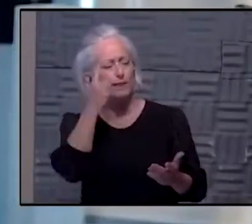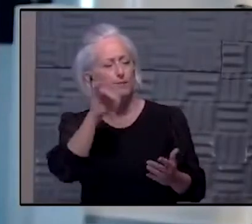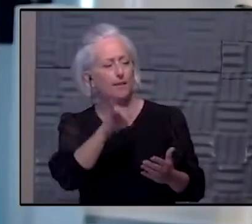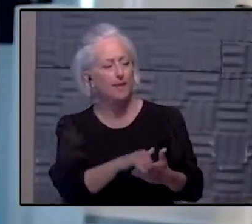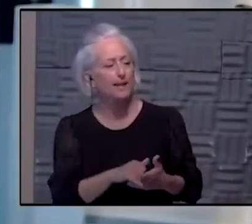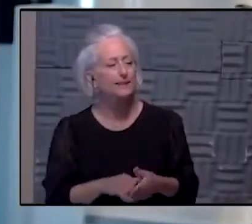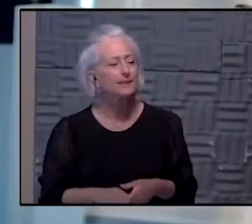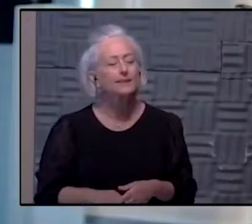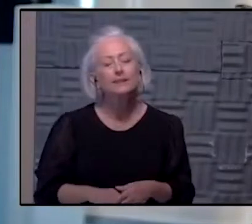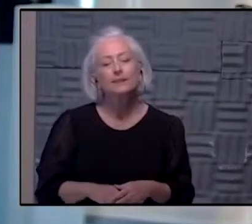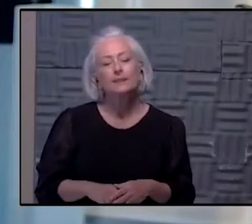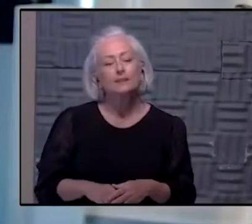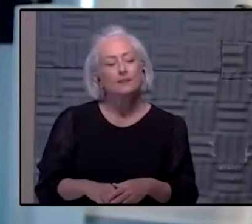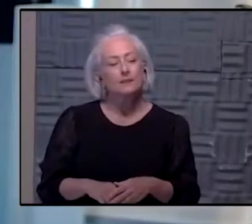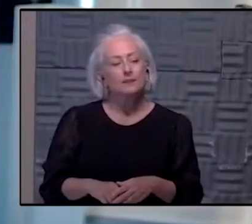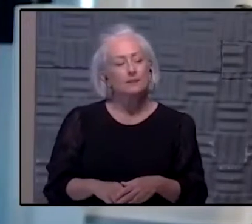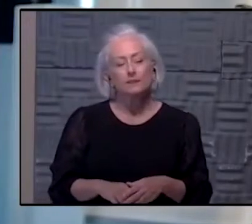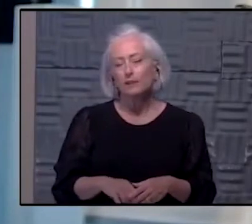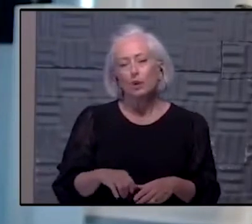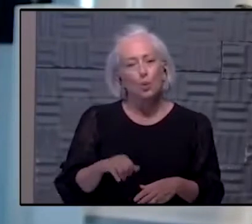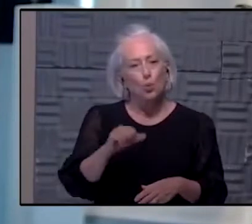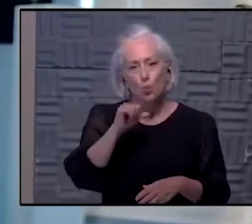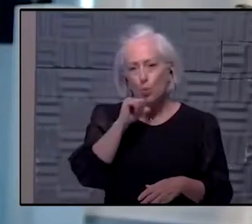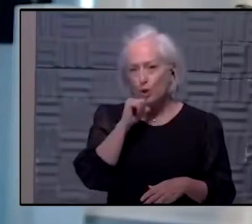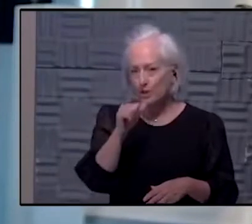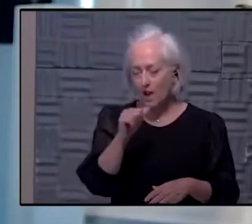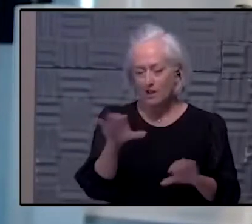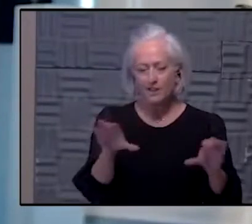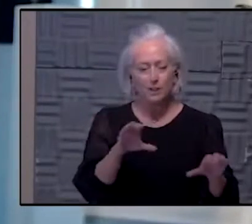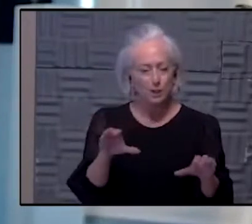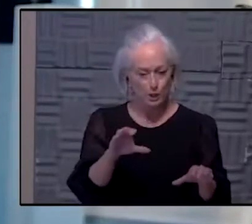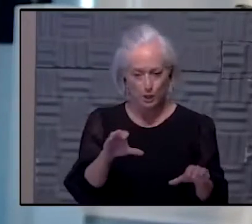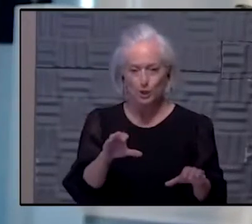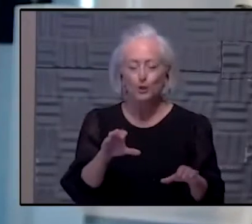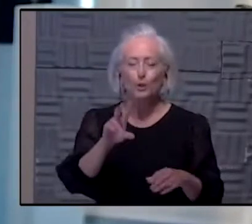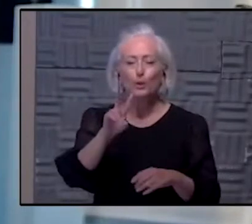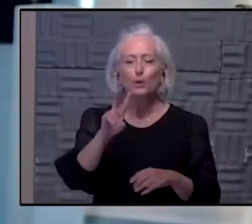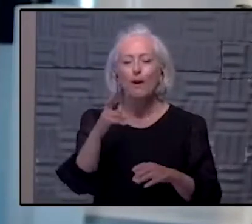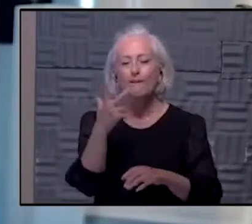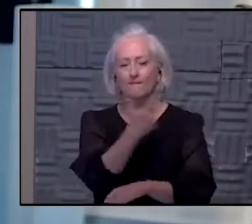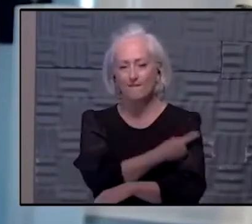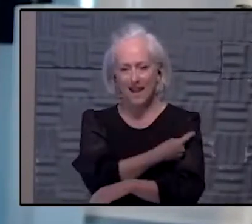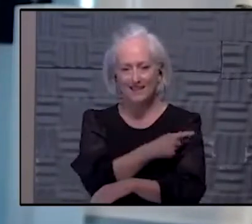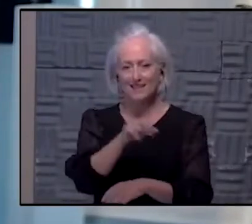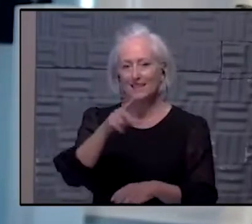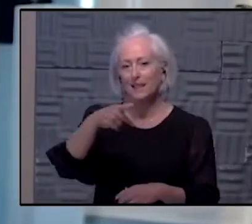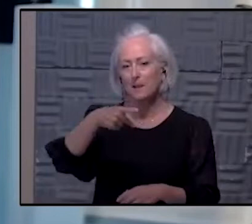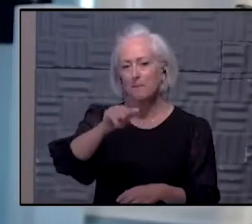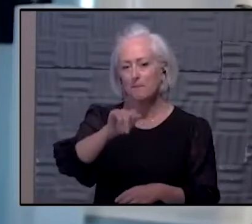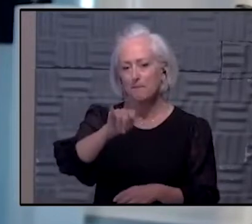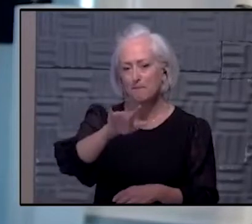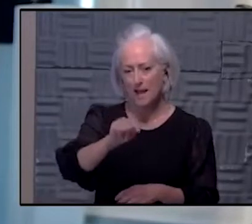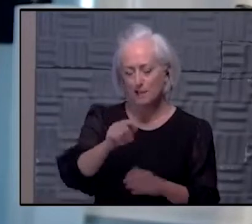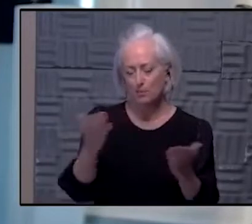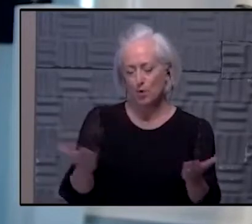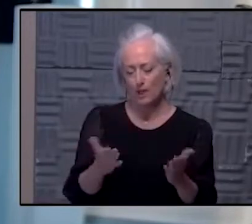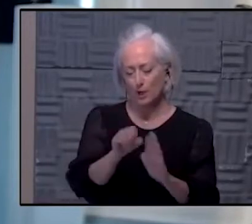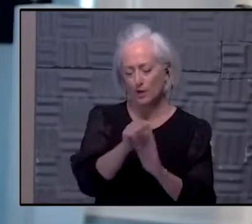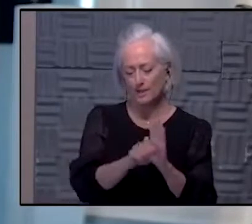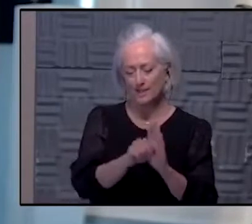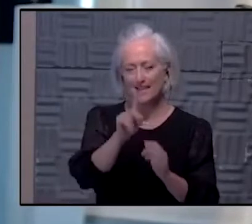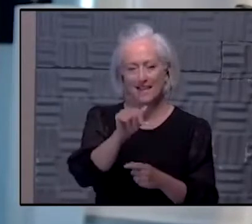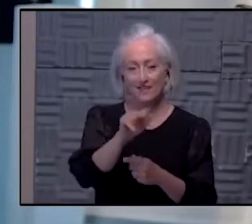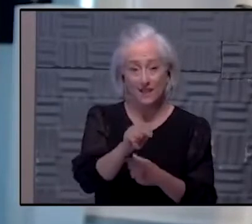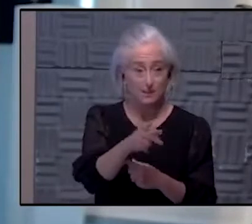are not going to pursue vaccine passports, quote unquote, in the state of Kansas. No intention to do that. You